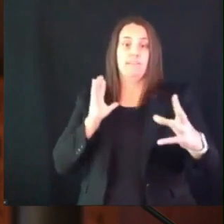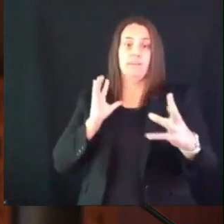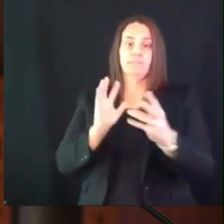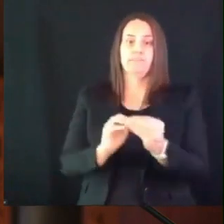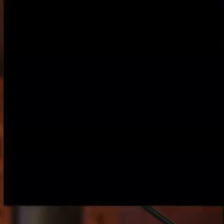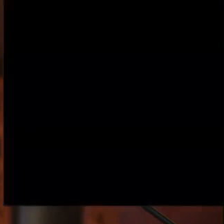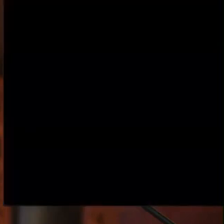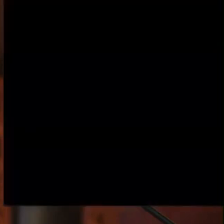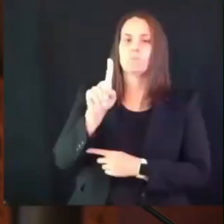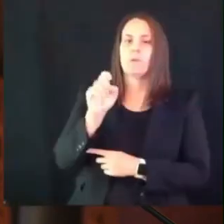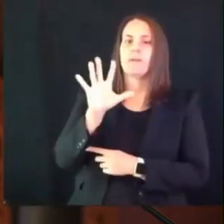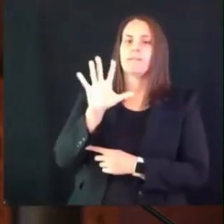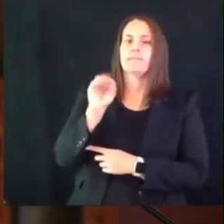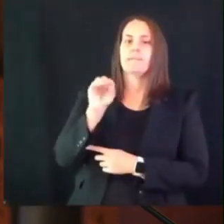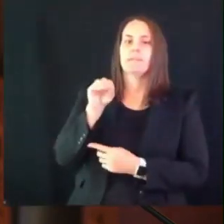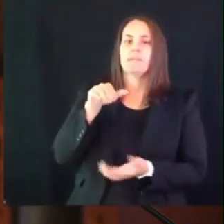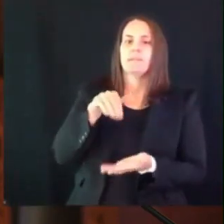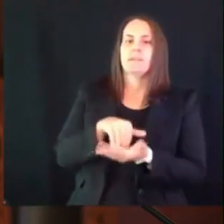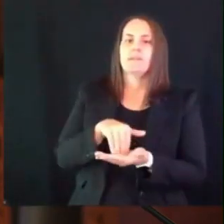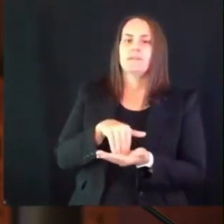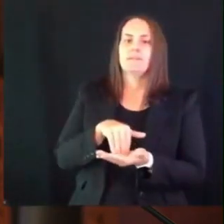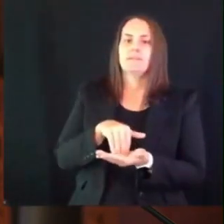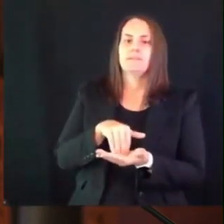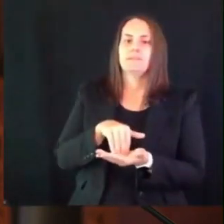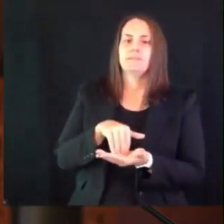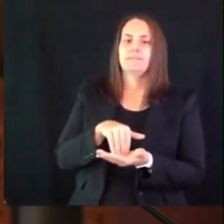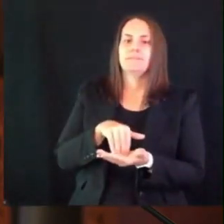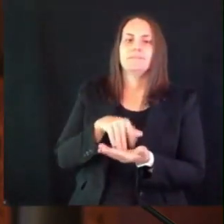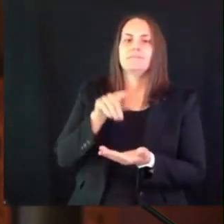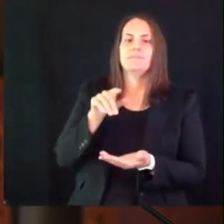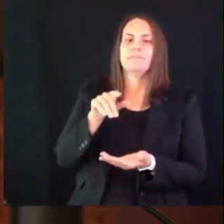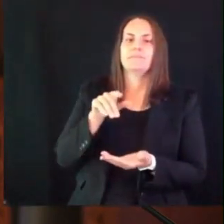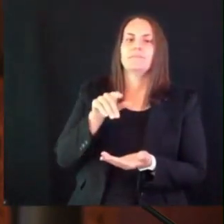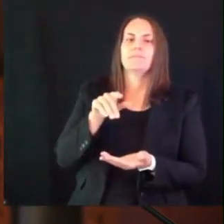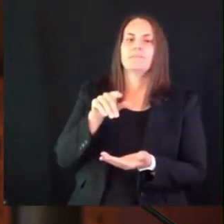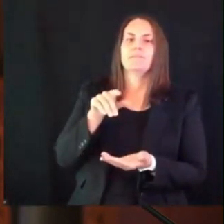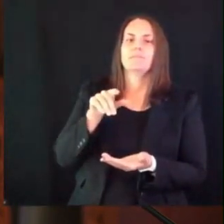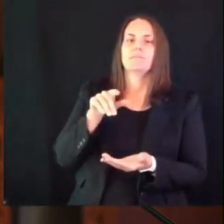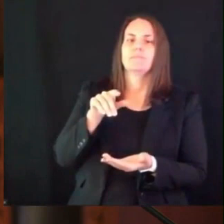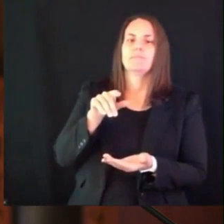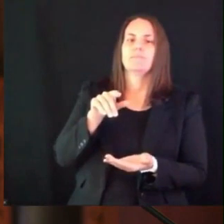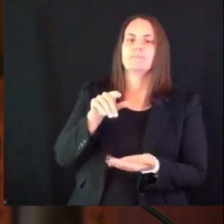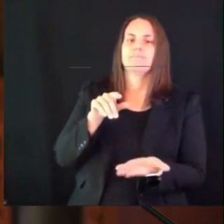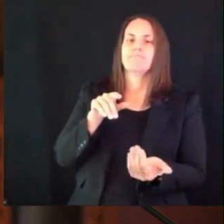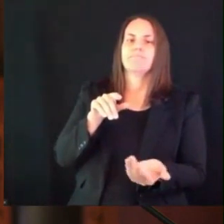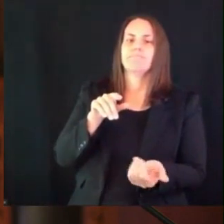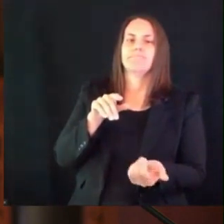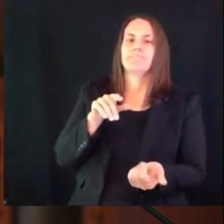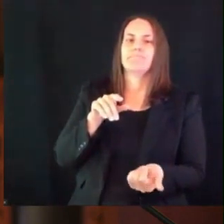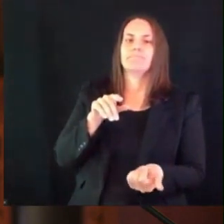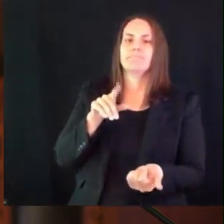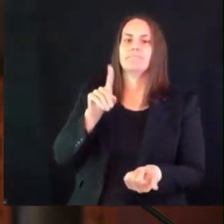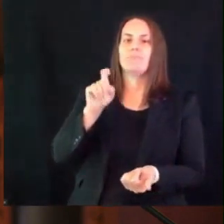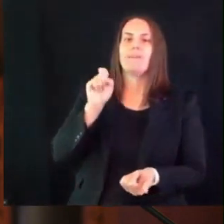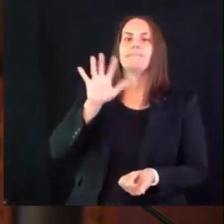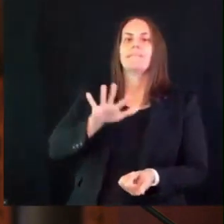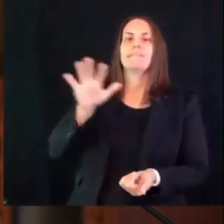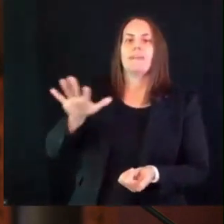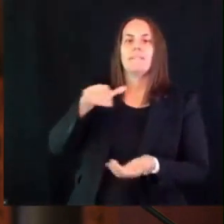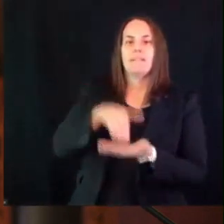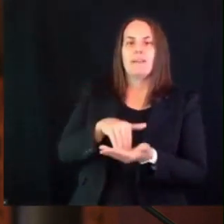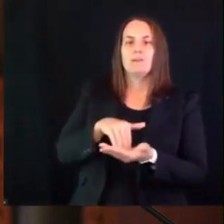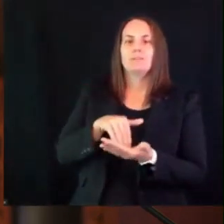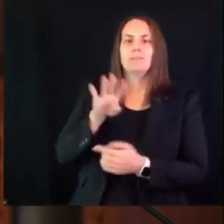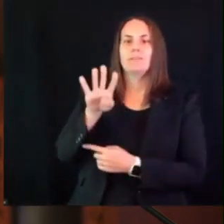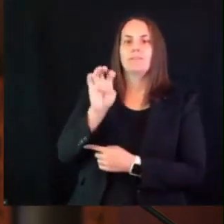which is an increase of 3279 from yesterday our seven-day average of new daily